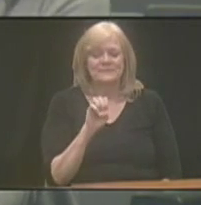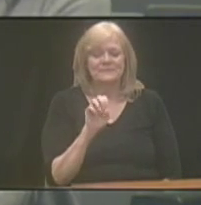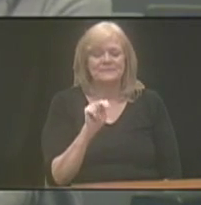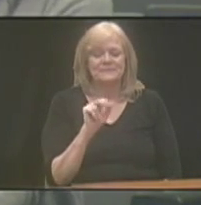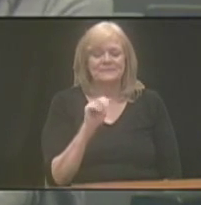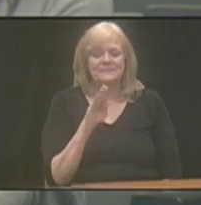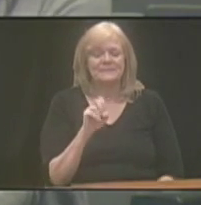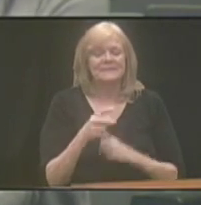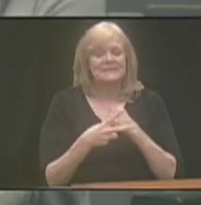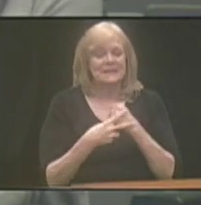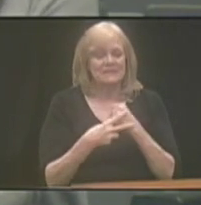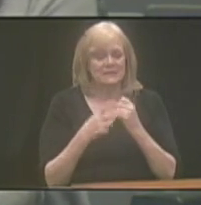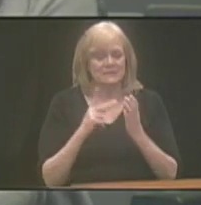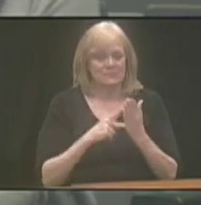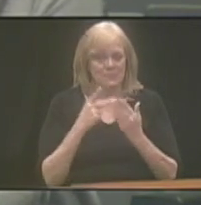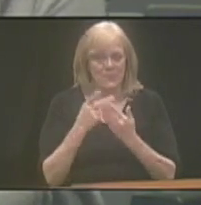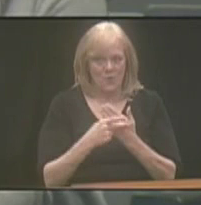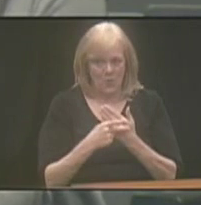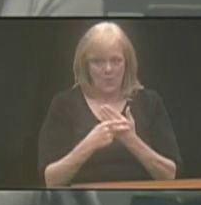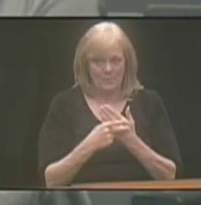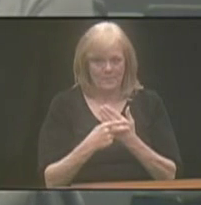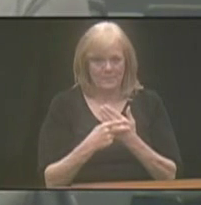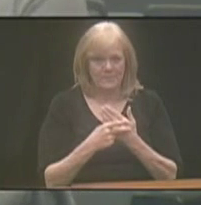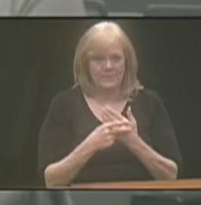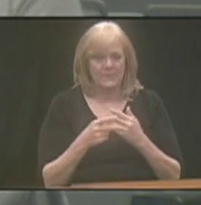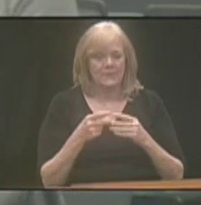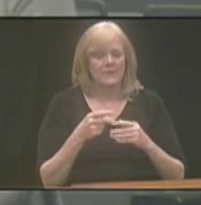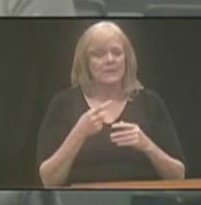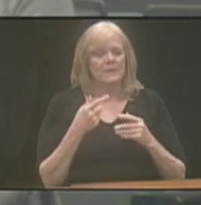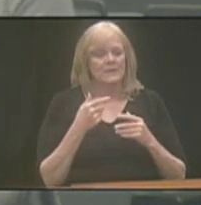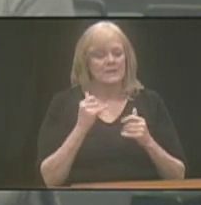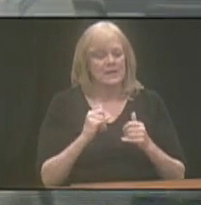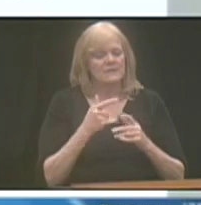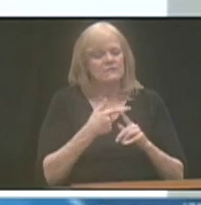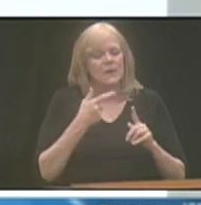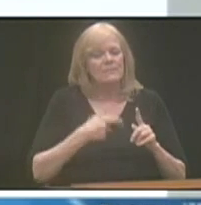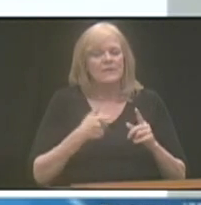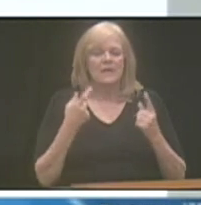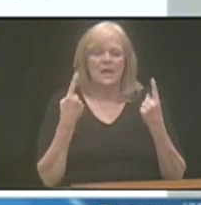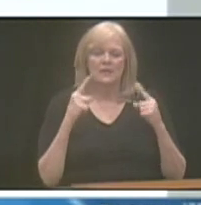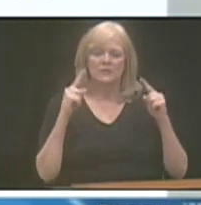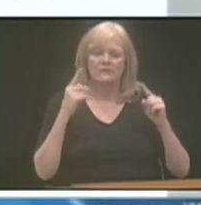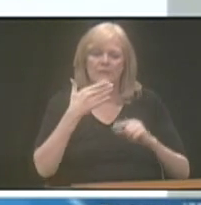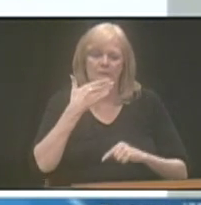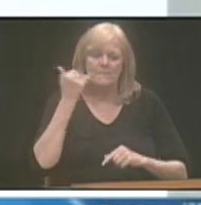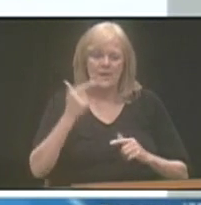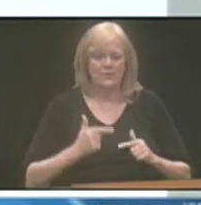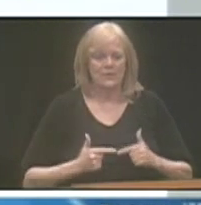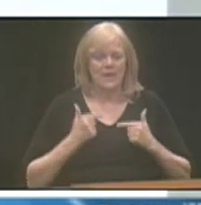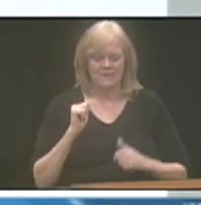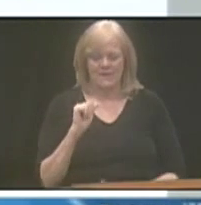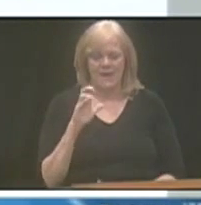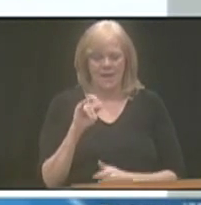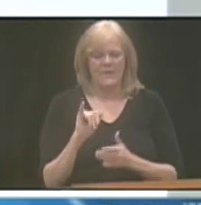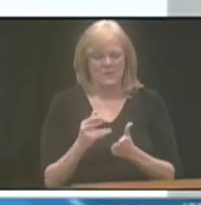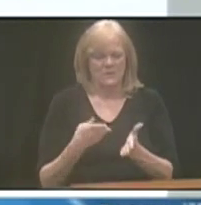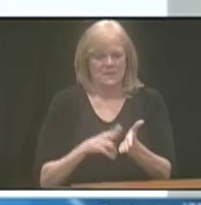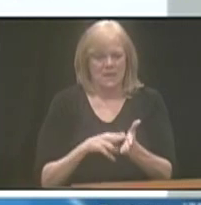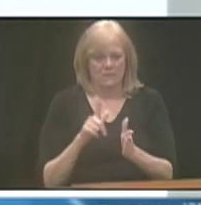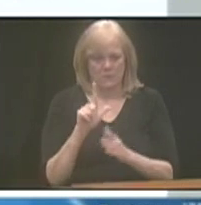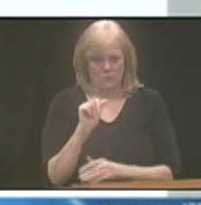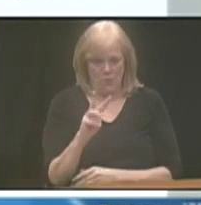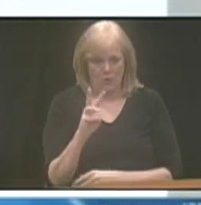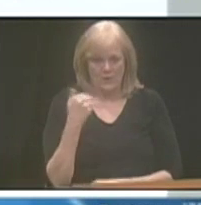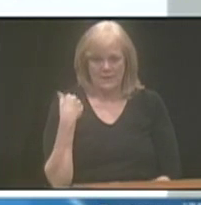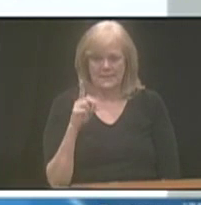Enable Savings Program exists from the Achieving a Better Life Experience Act, which is a federal act that was signed into law in